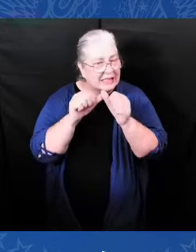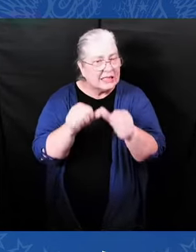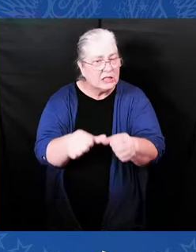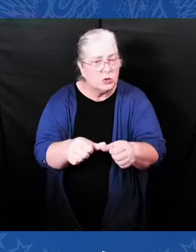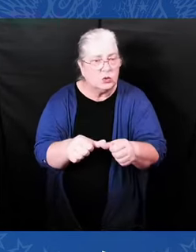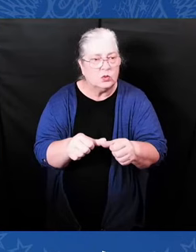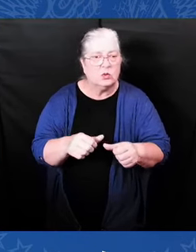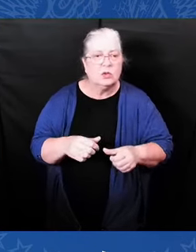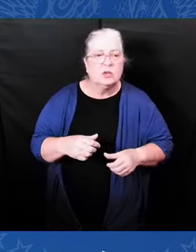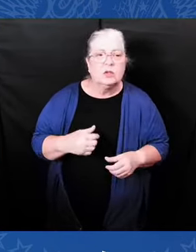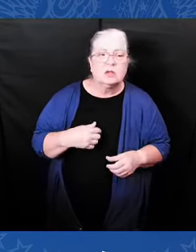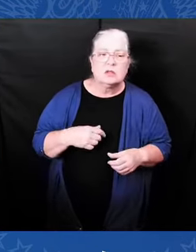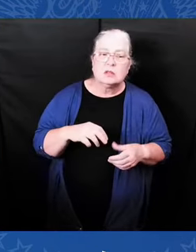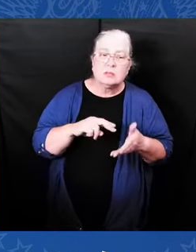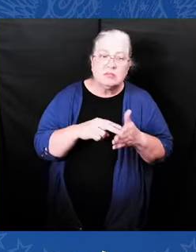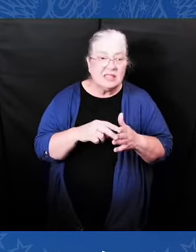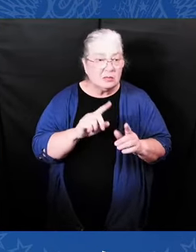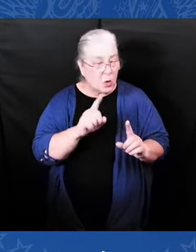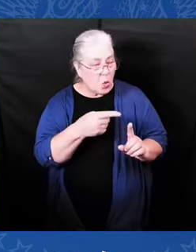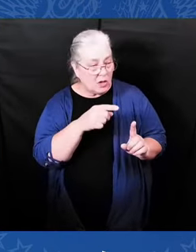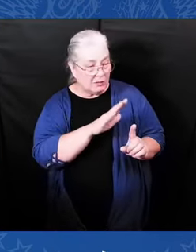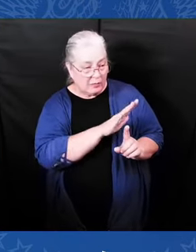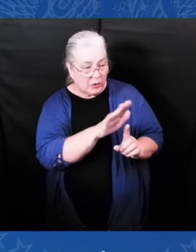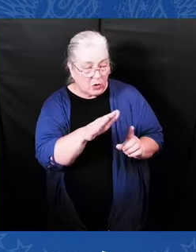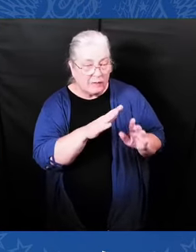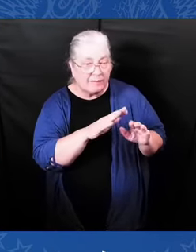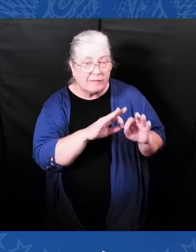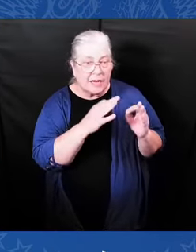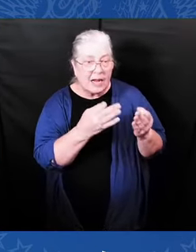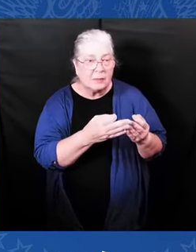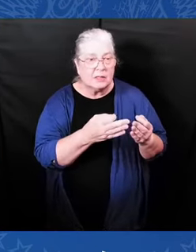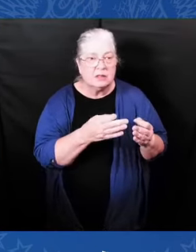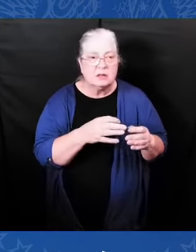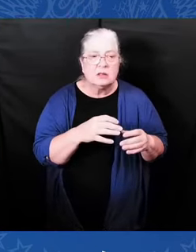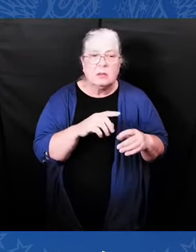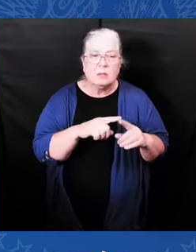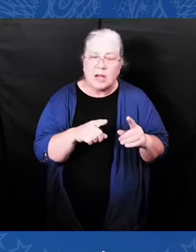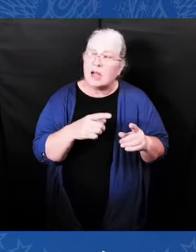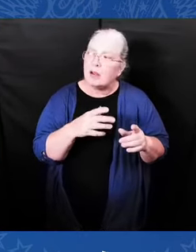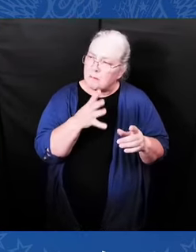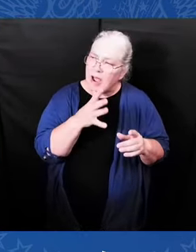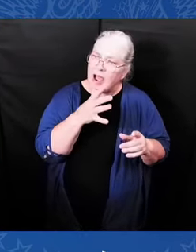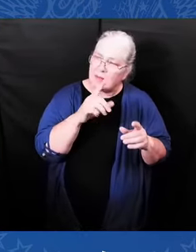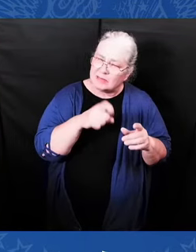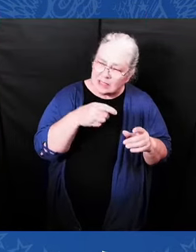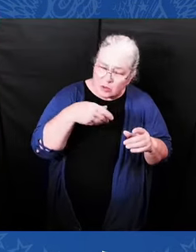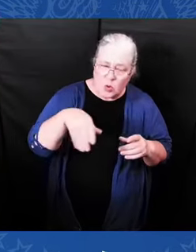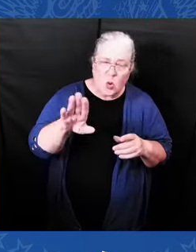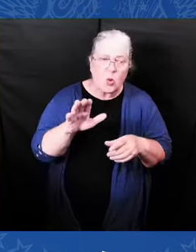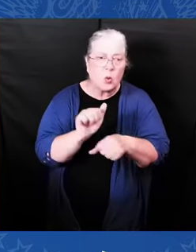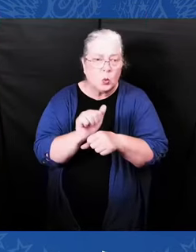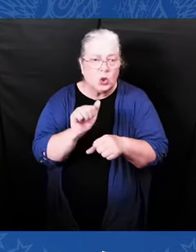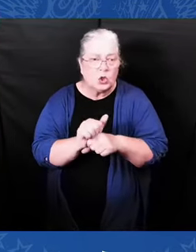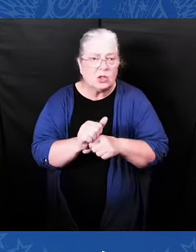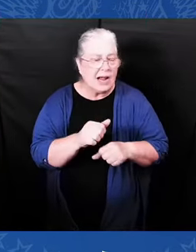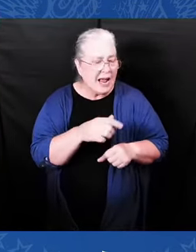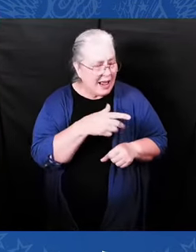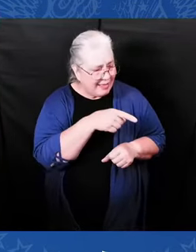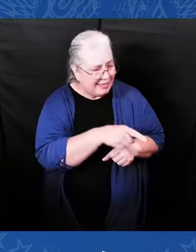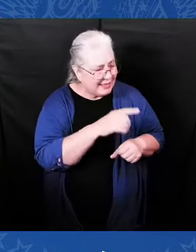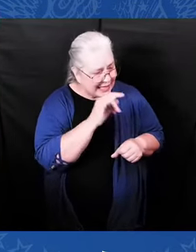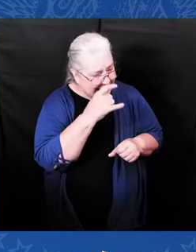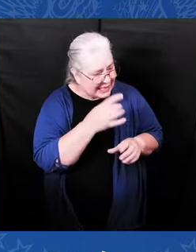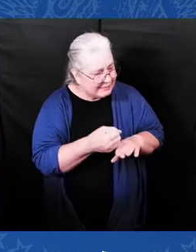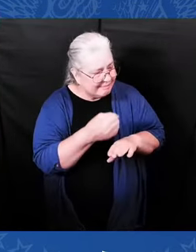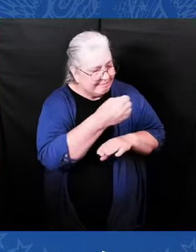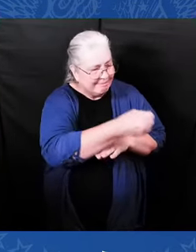It's good for everybody — just a little breathing room, as my dad would say. Look, while we're at it, we're building new roads and